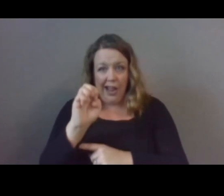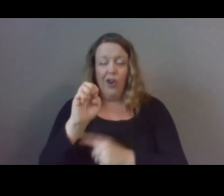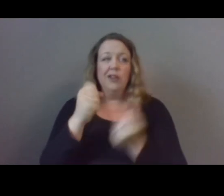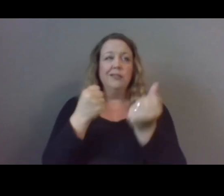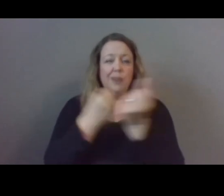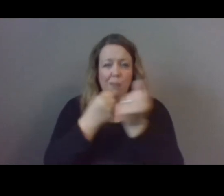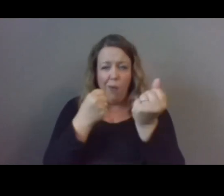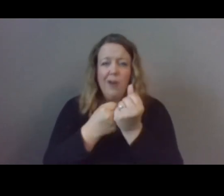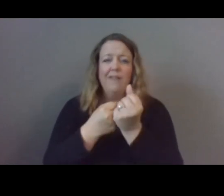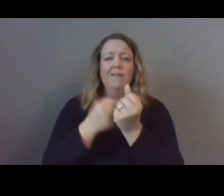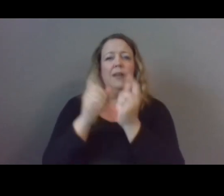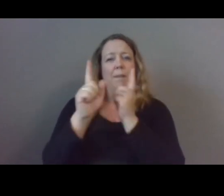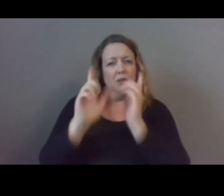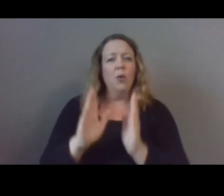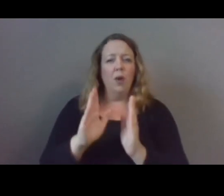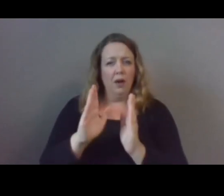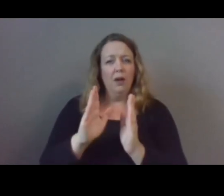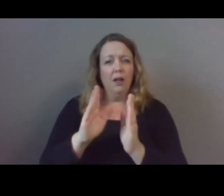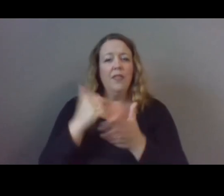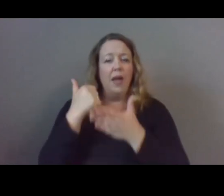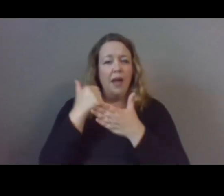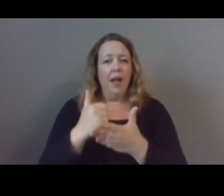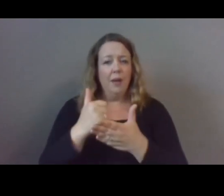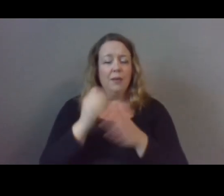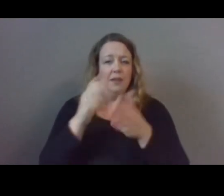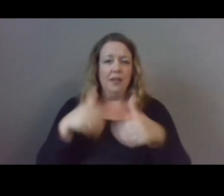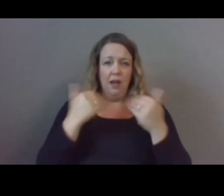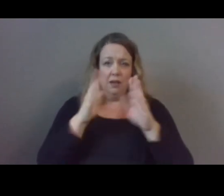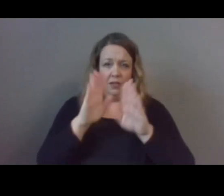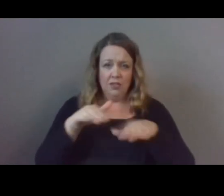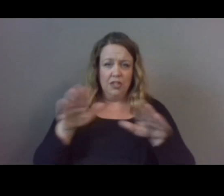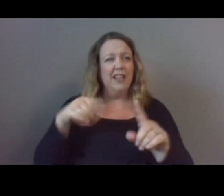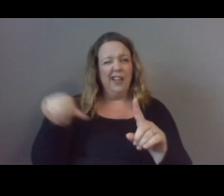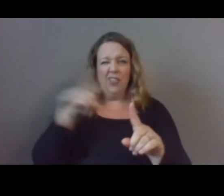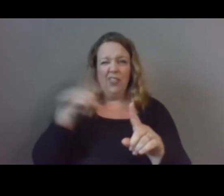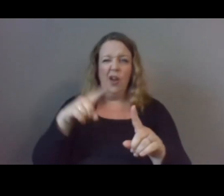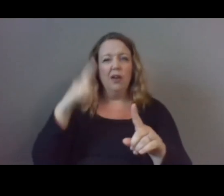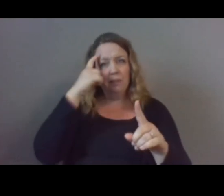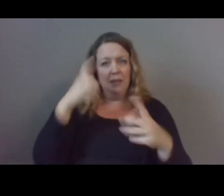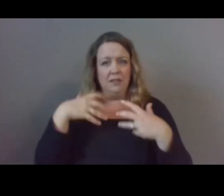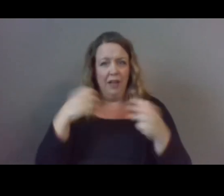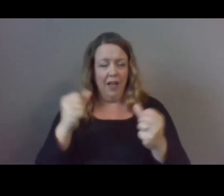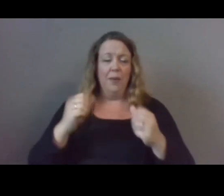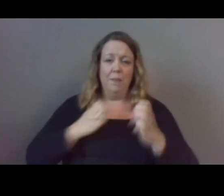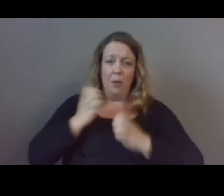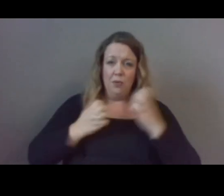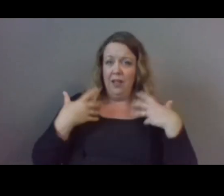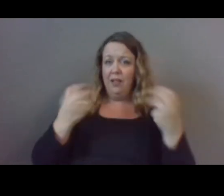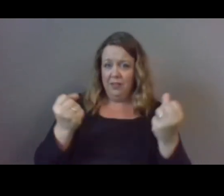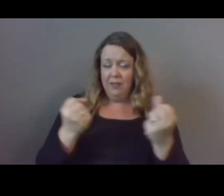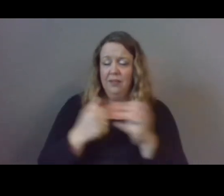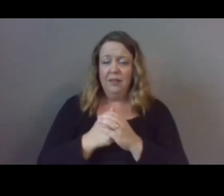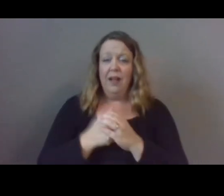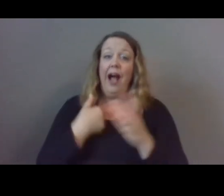on a young person's emotional and mental well-being. I mentioned the school, I started a mentoring